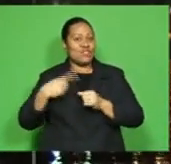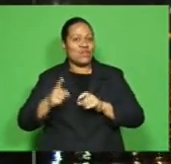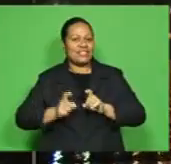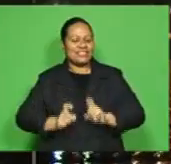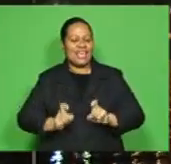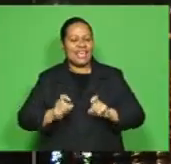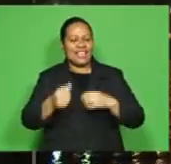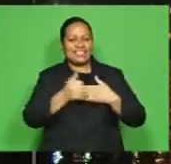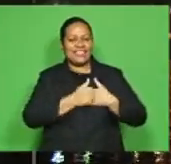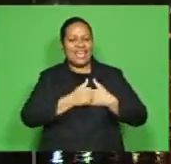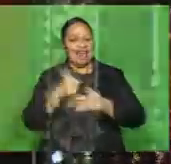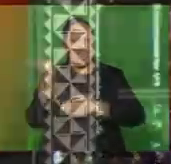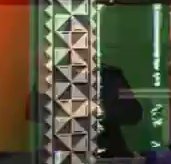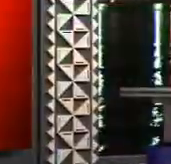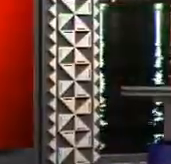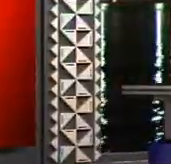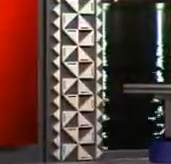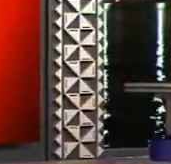safe. Good night. Good